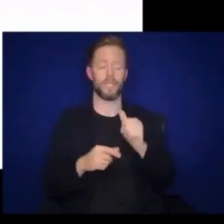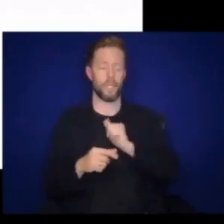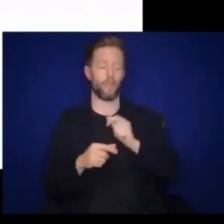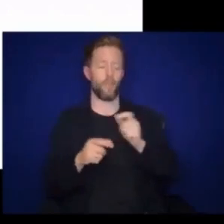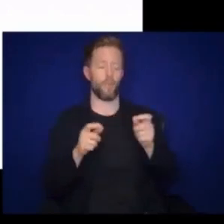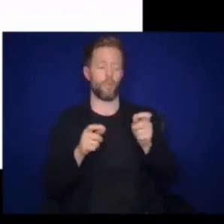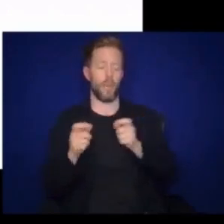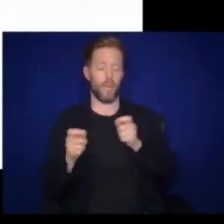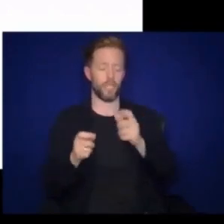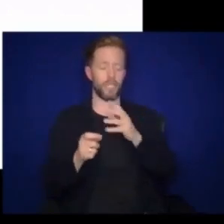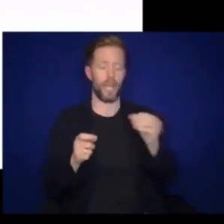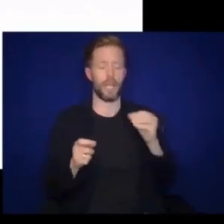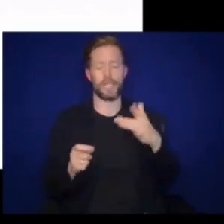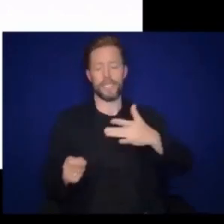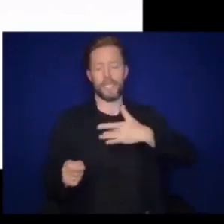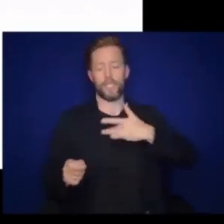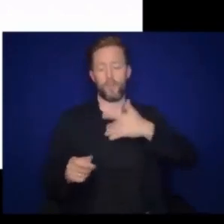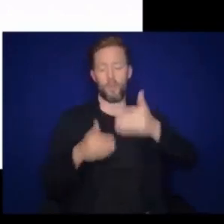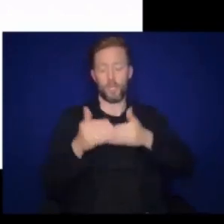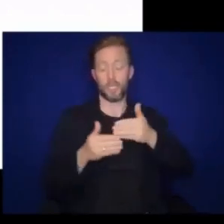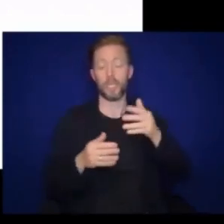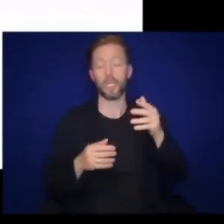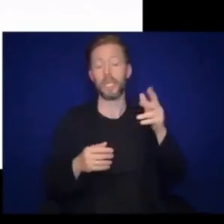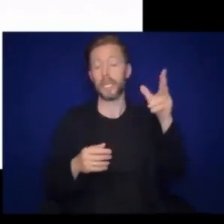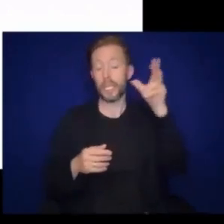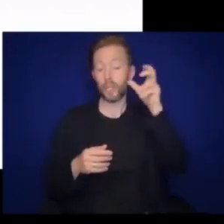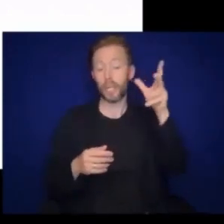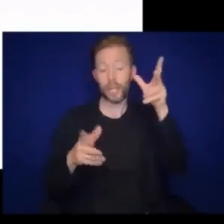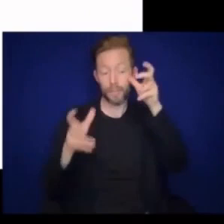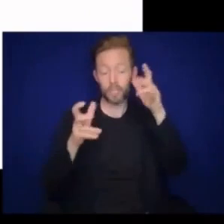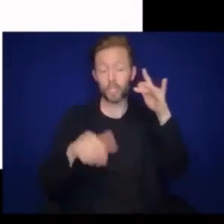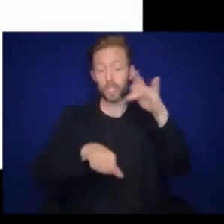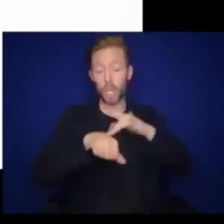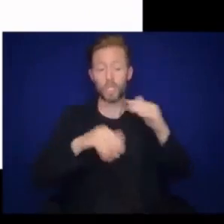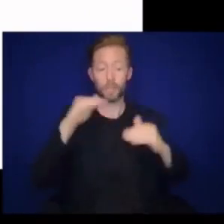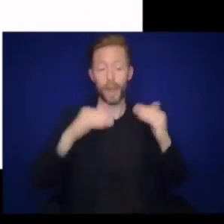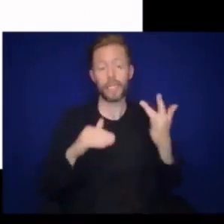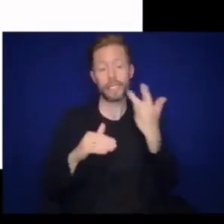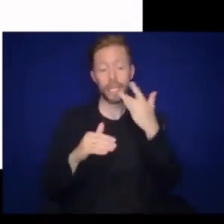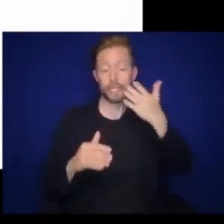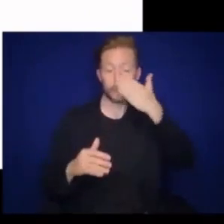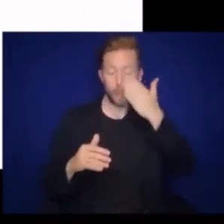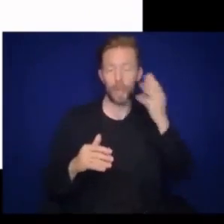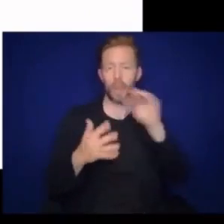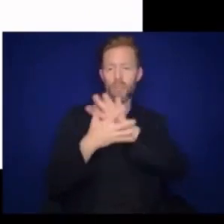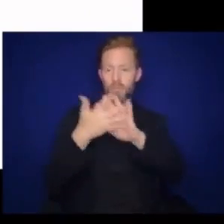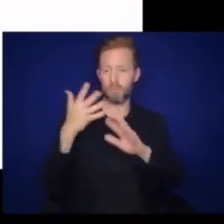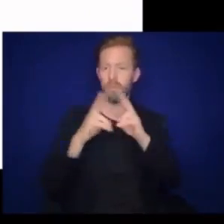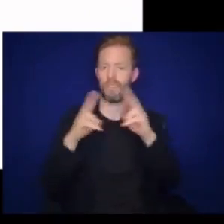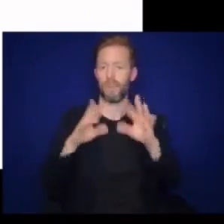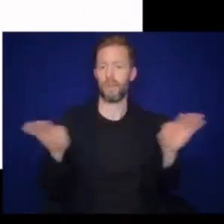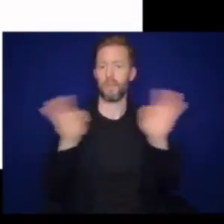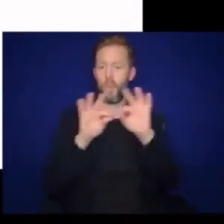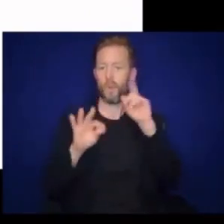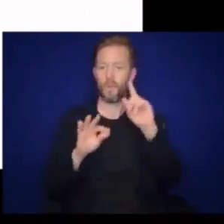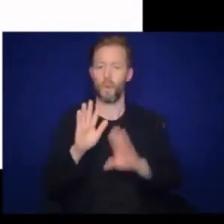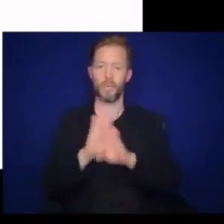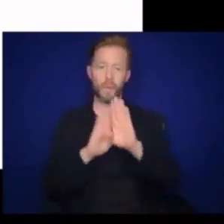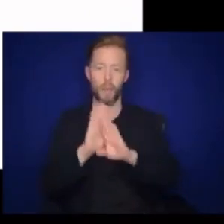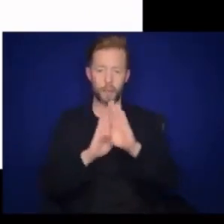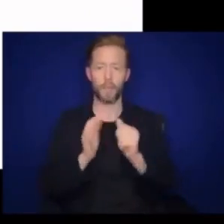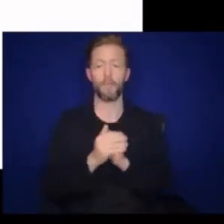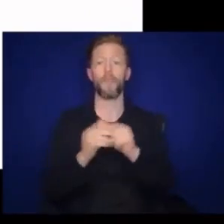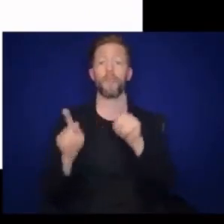processing. Their sense of hearing, vision, touch, balance, taste, and smell are very important factors in